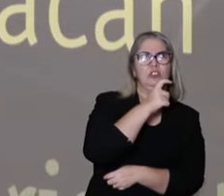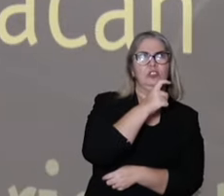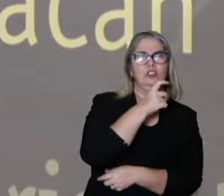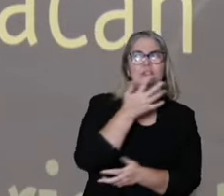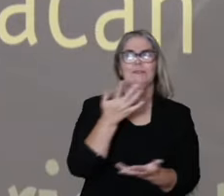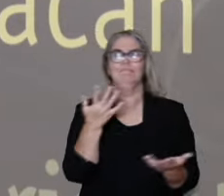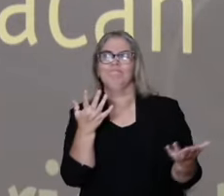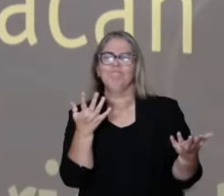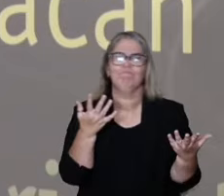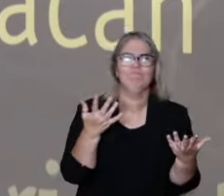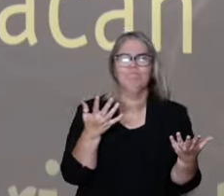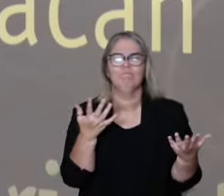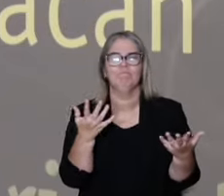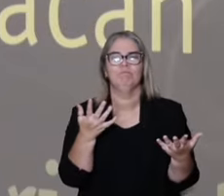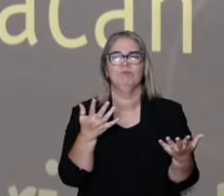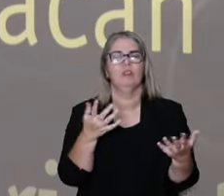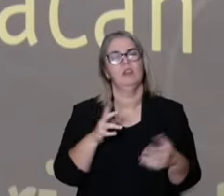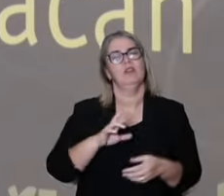doesn't have it.